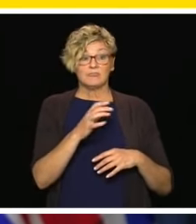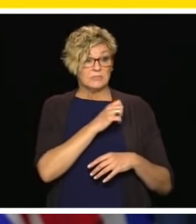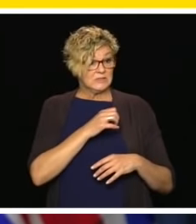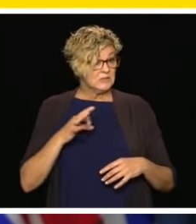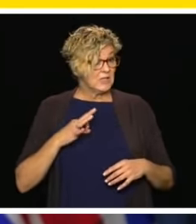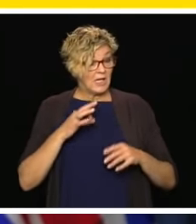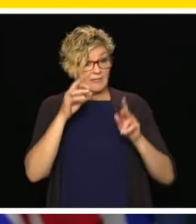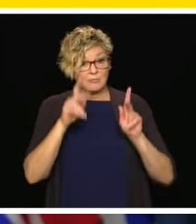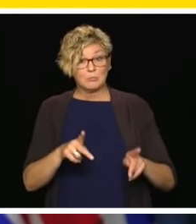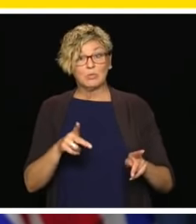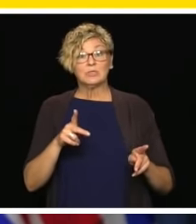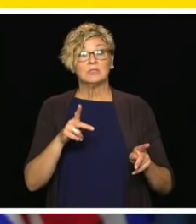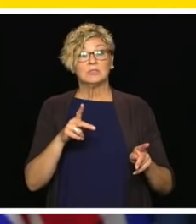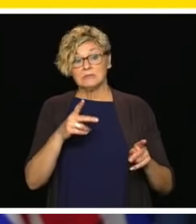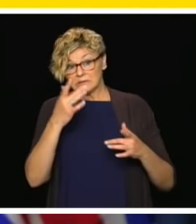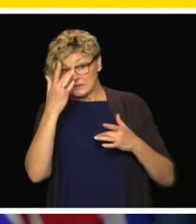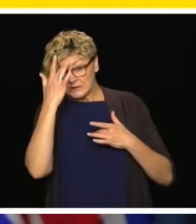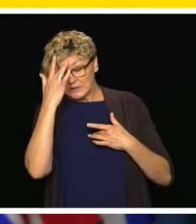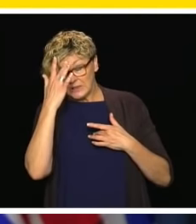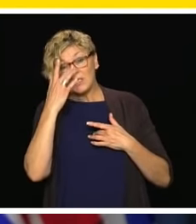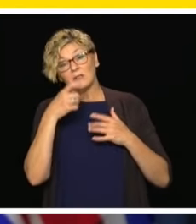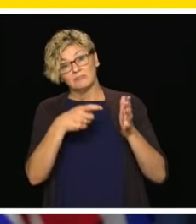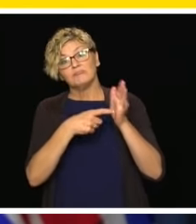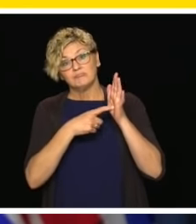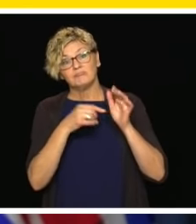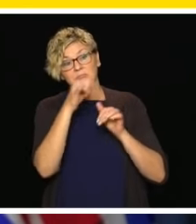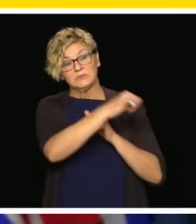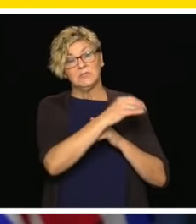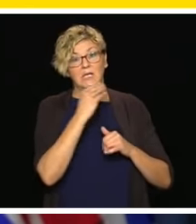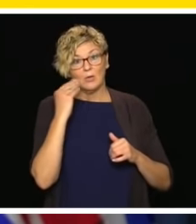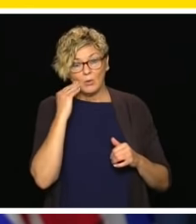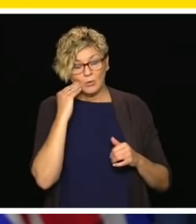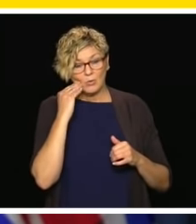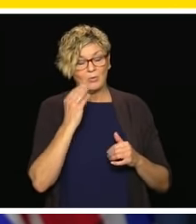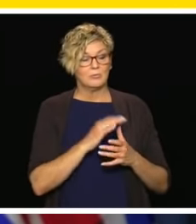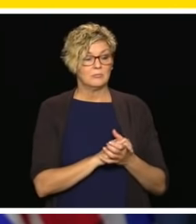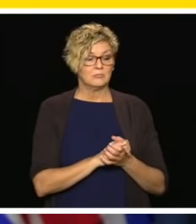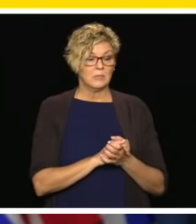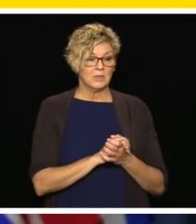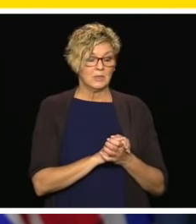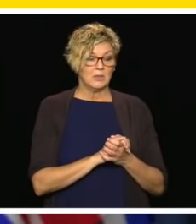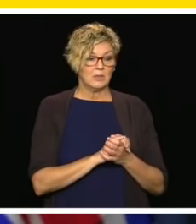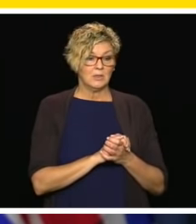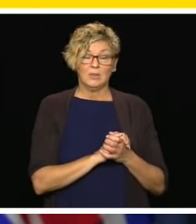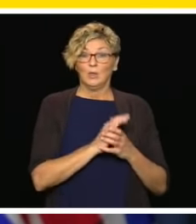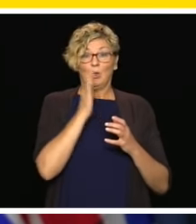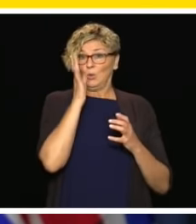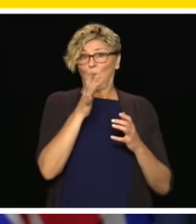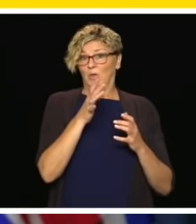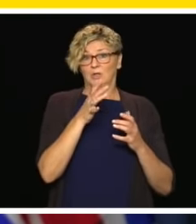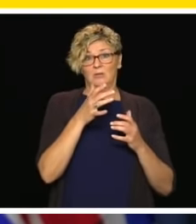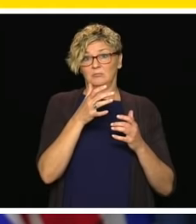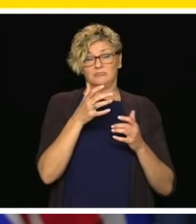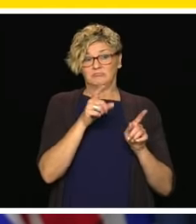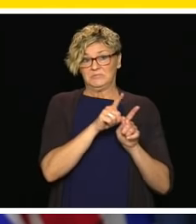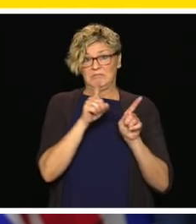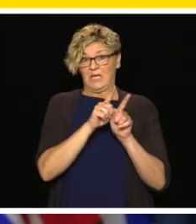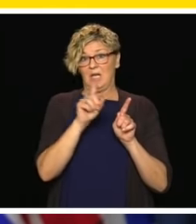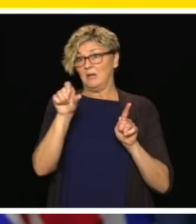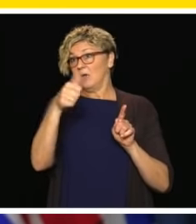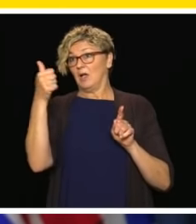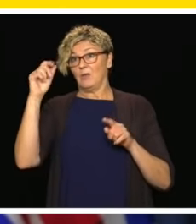have another pre-existing health condition. It will follow the rest of the public service and even private sector employers in terms of